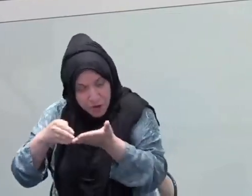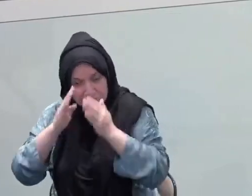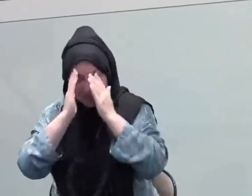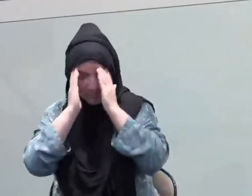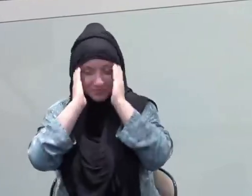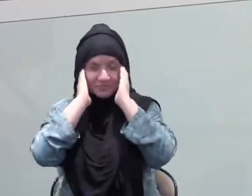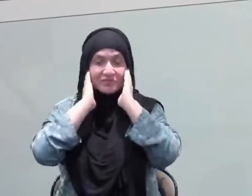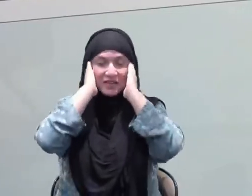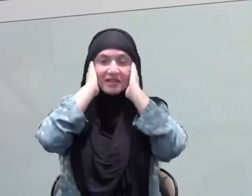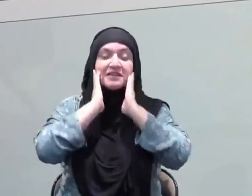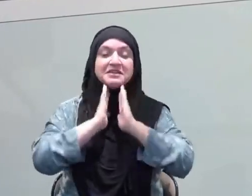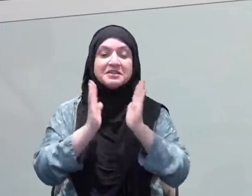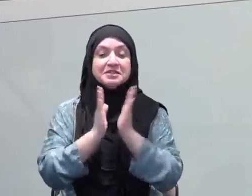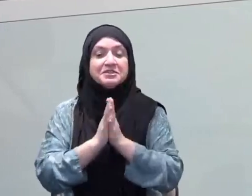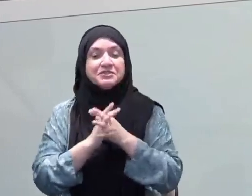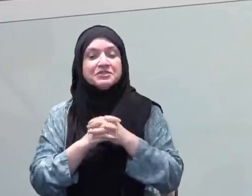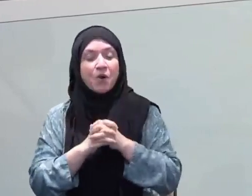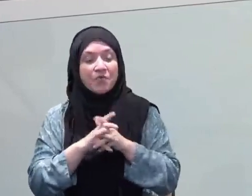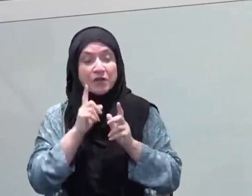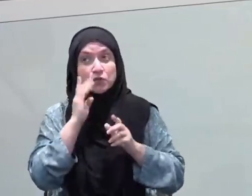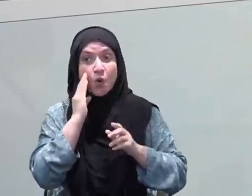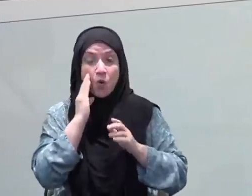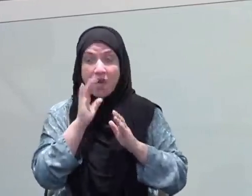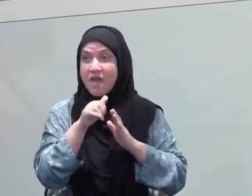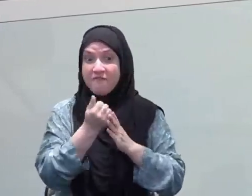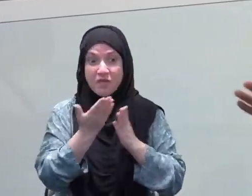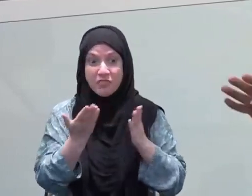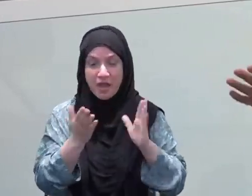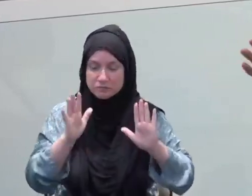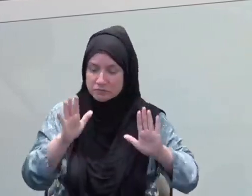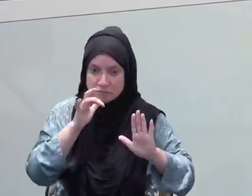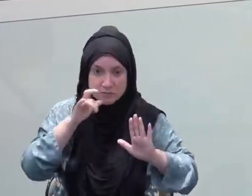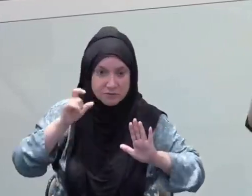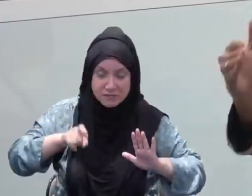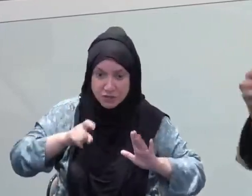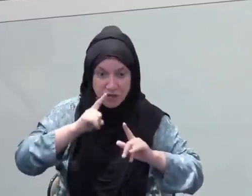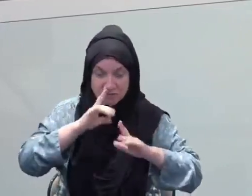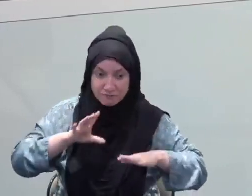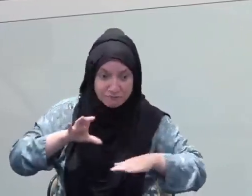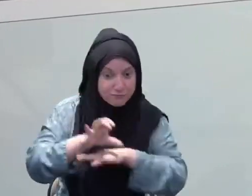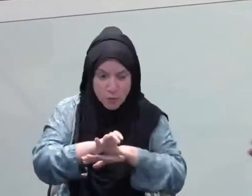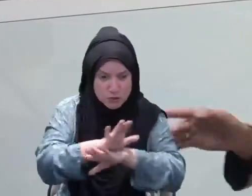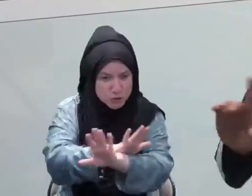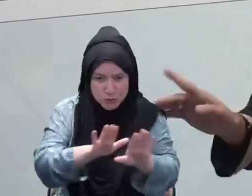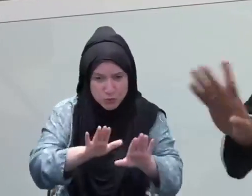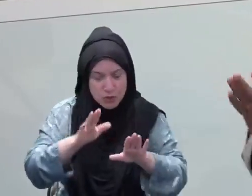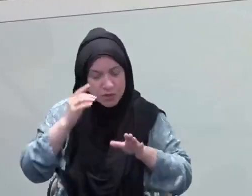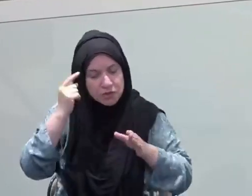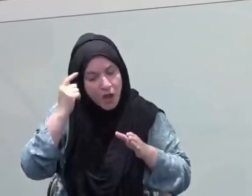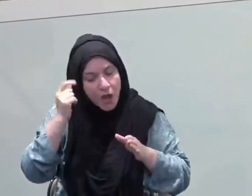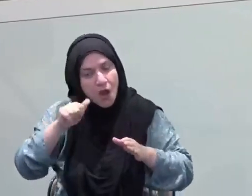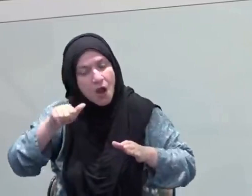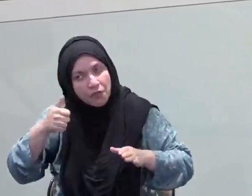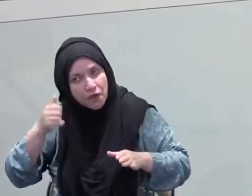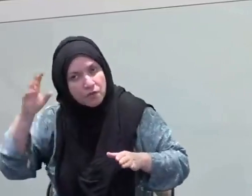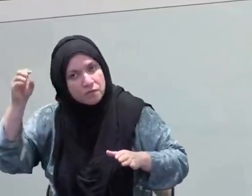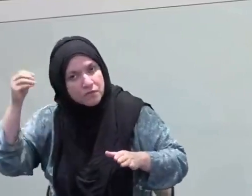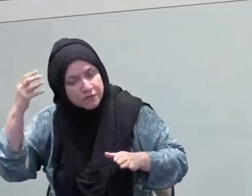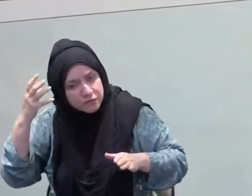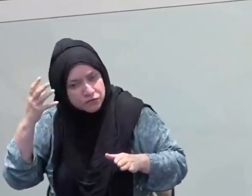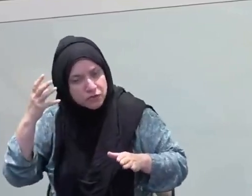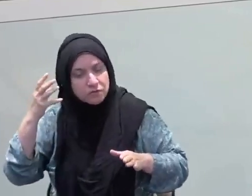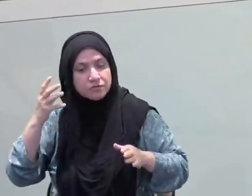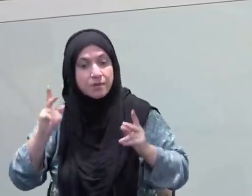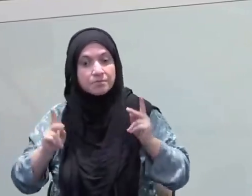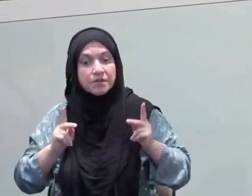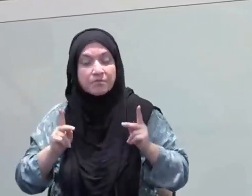before. Do not look at this as some sort of burden. Do not look at this as something that you're not going to be able to do. They were not used to fasting. They